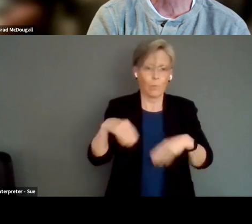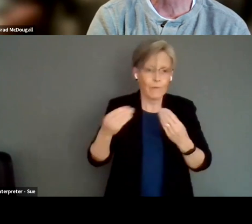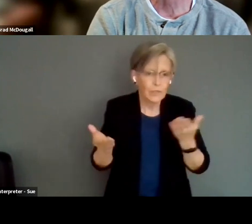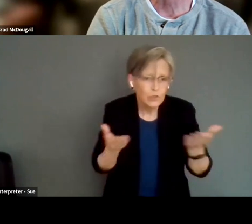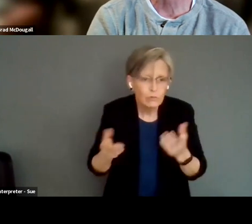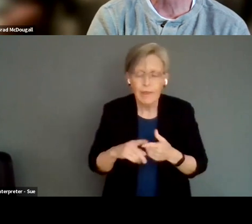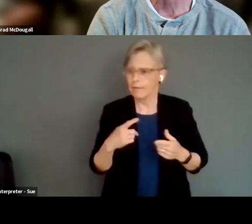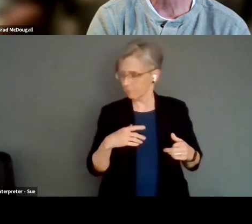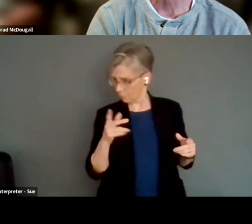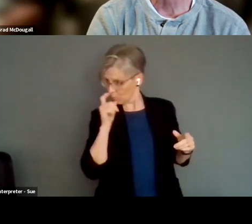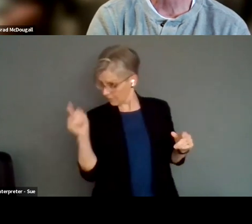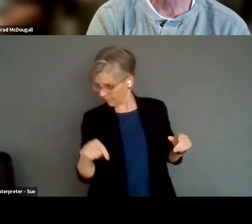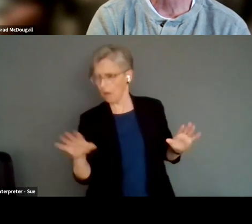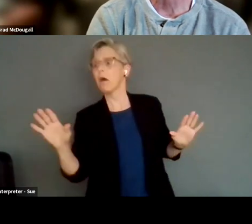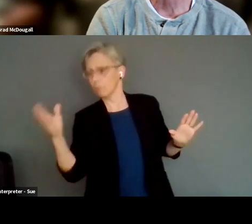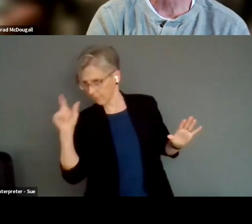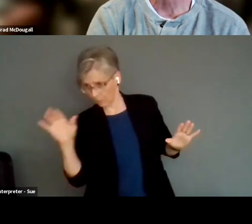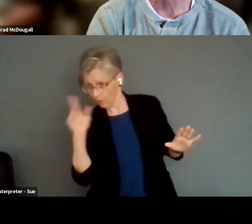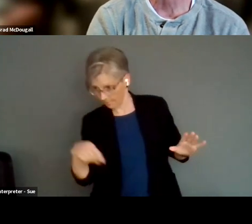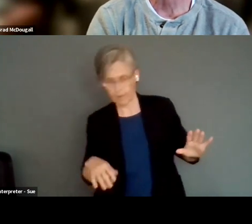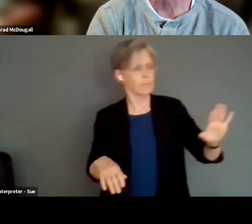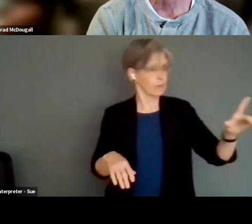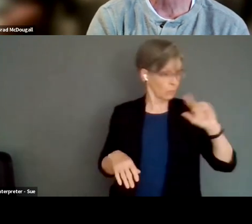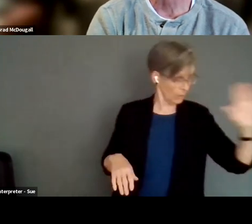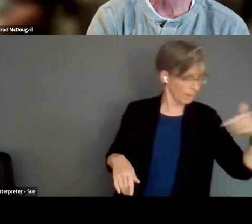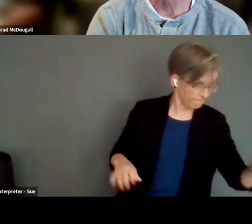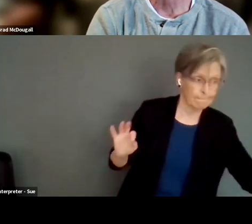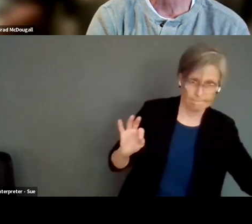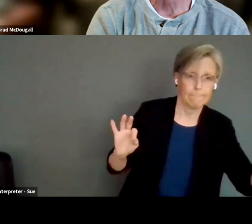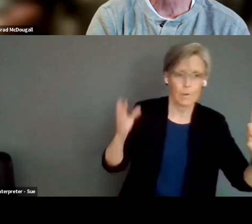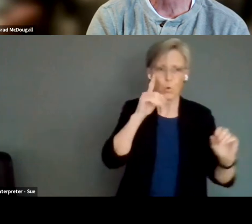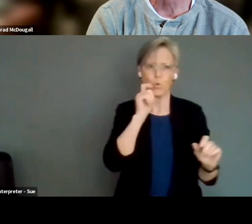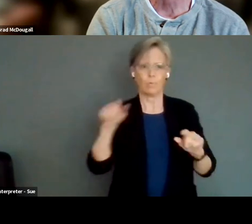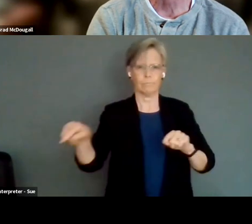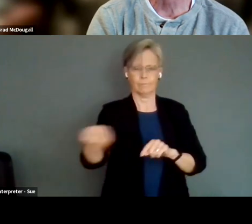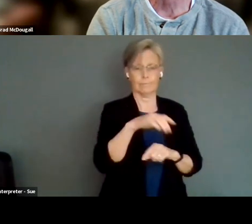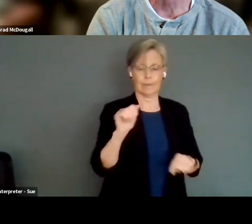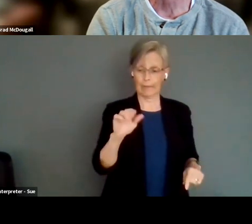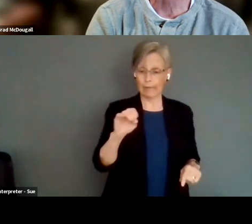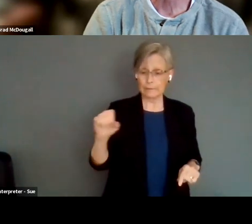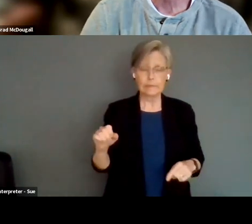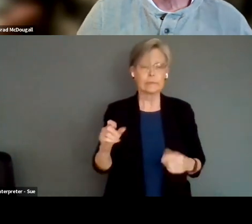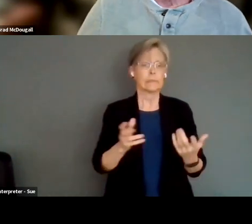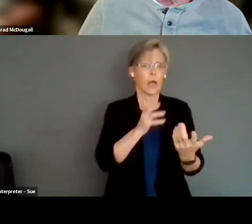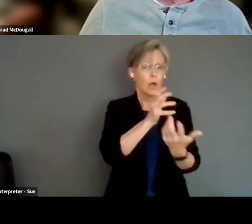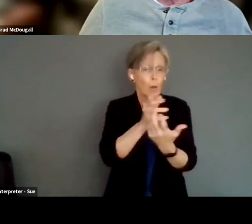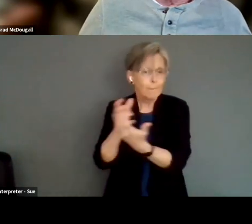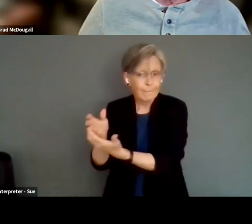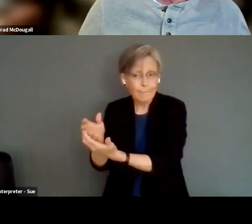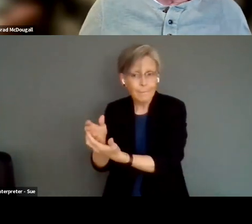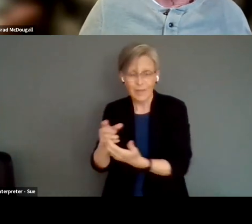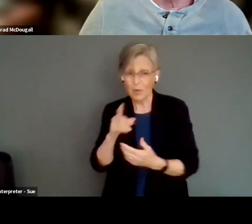know who's coming, then you can, because the thing, the challenging thing about access, aka accommodation, it is only